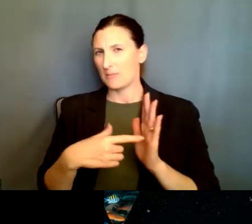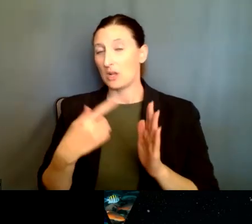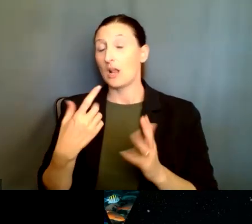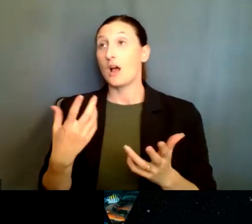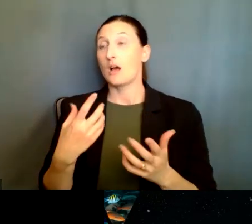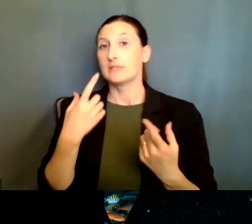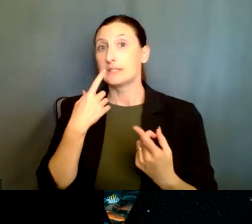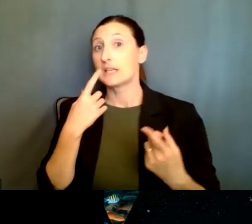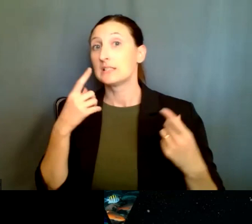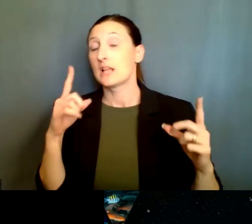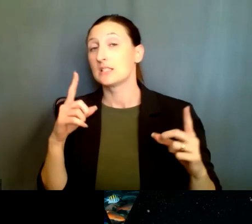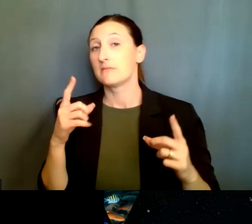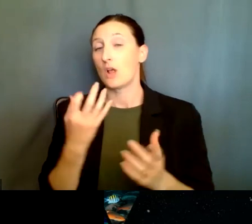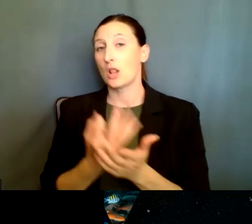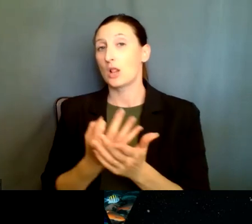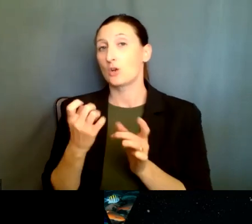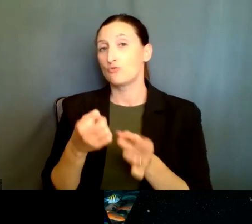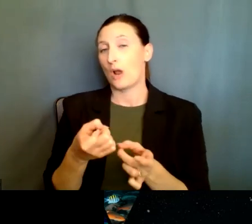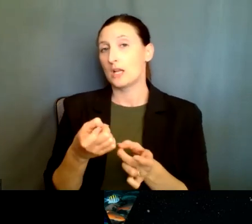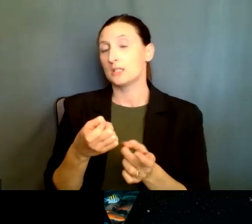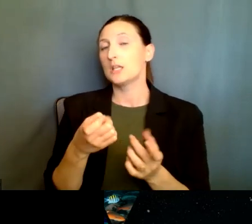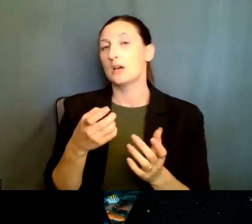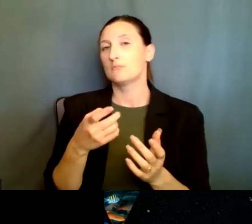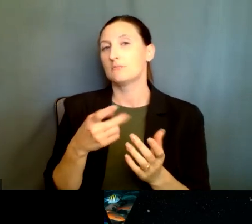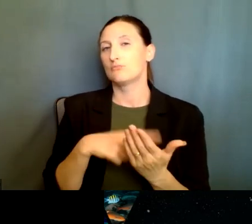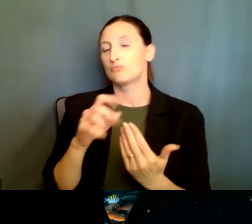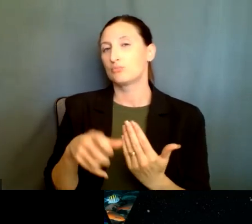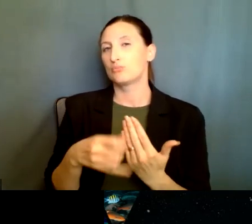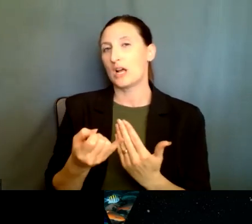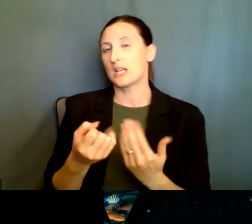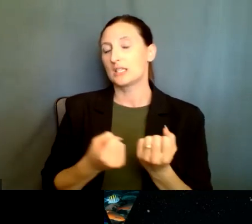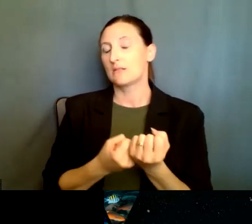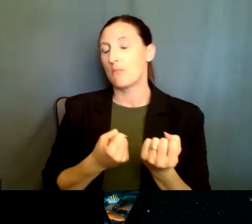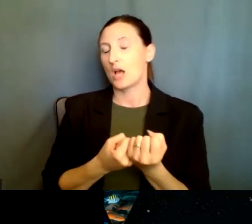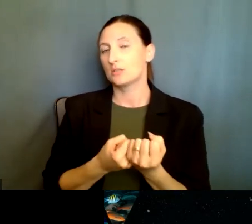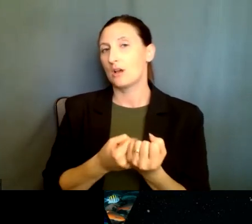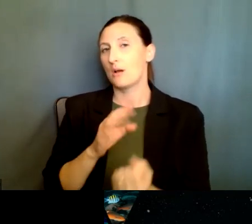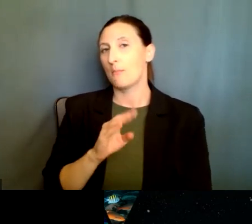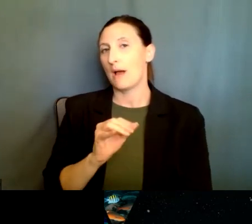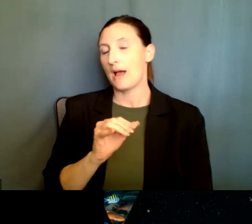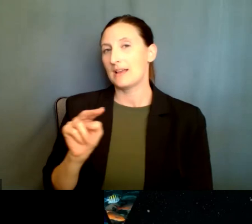projects funded by IIS or size in which the PI did not have a PhD?